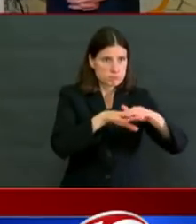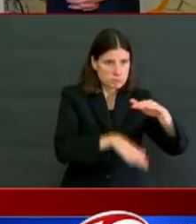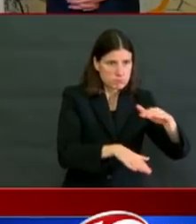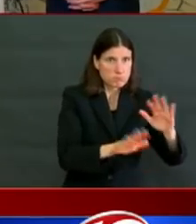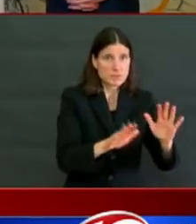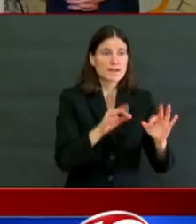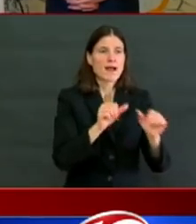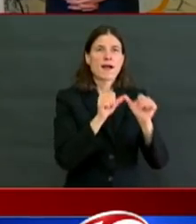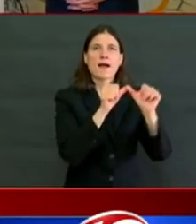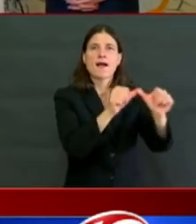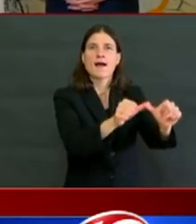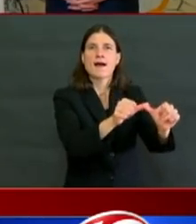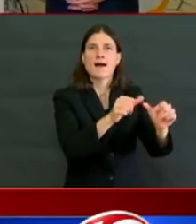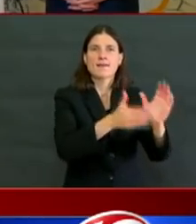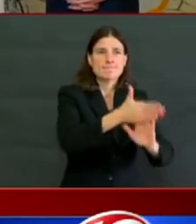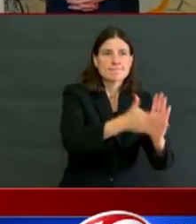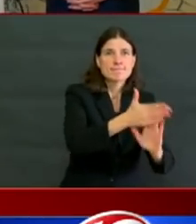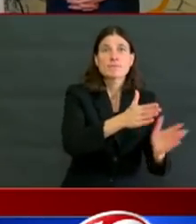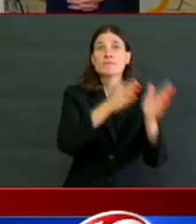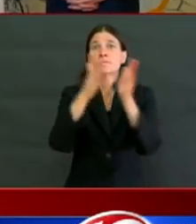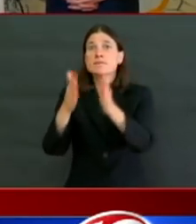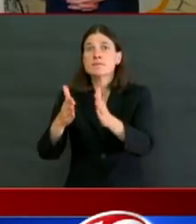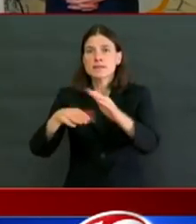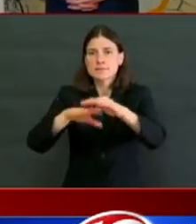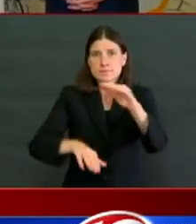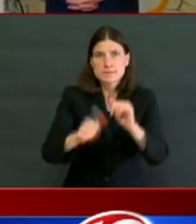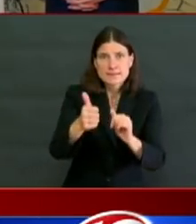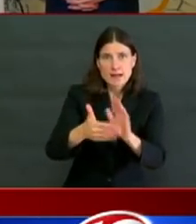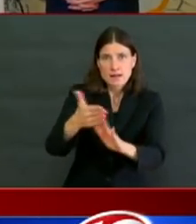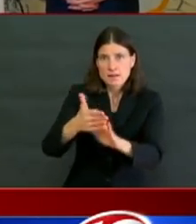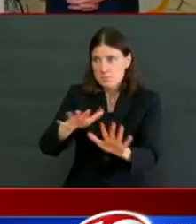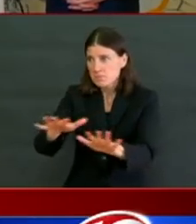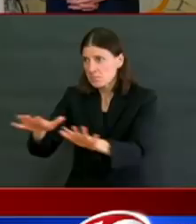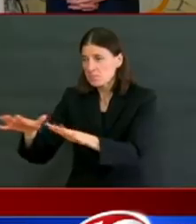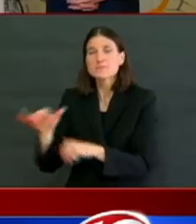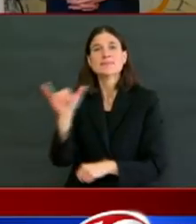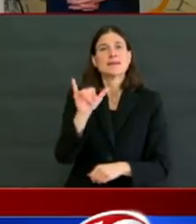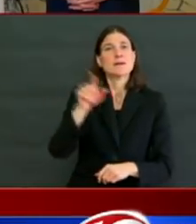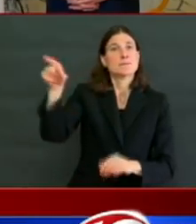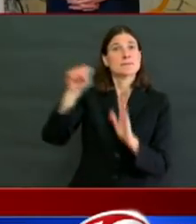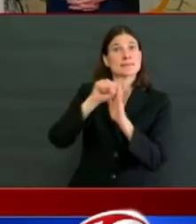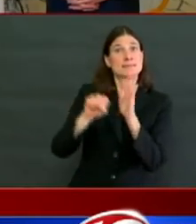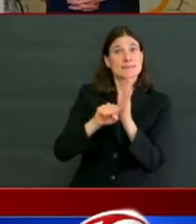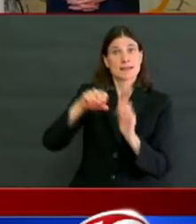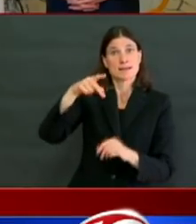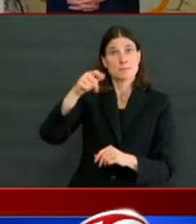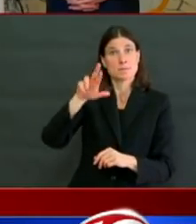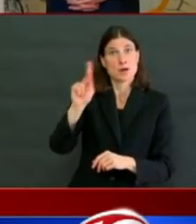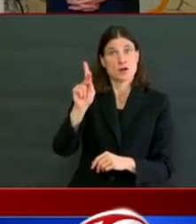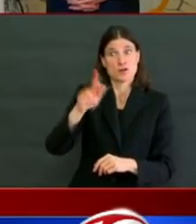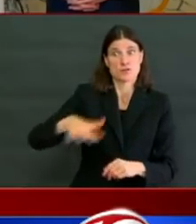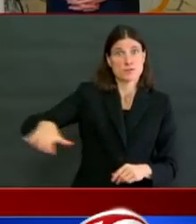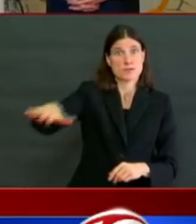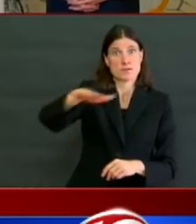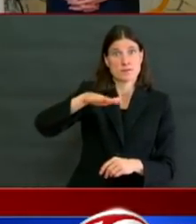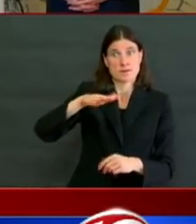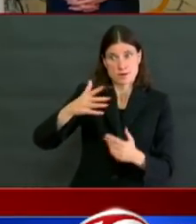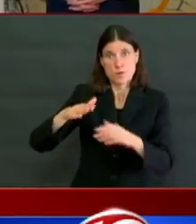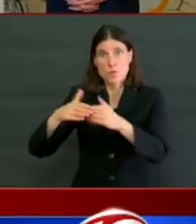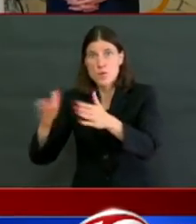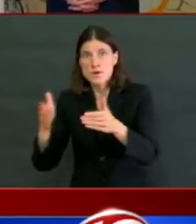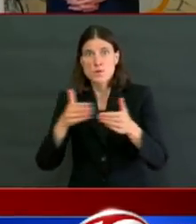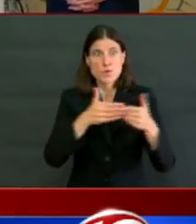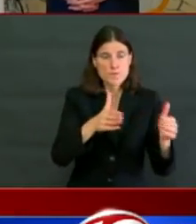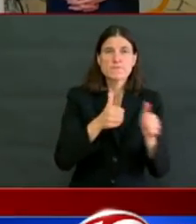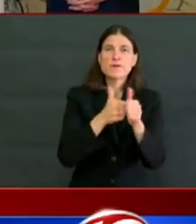But I want everyone to start understanding, really understanding, that it's going to look different. It's going to feel different.